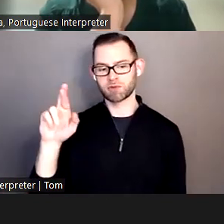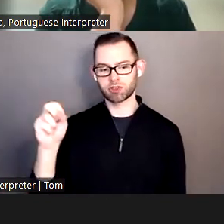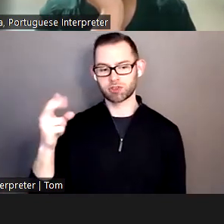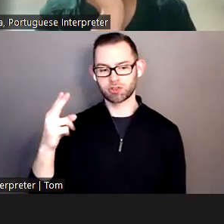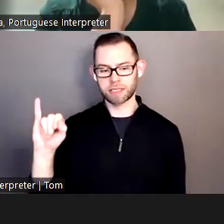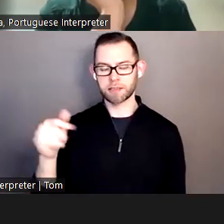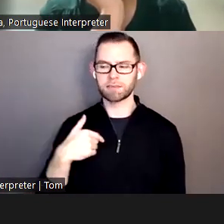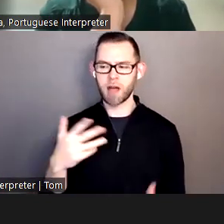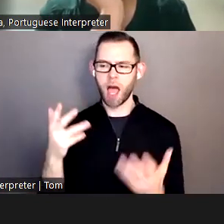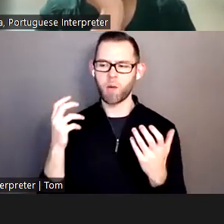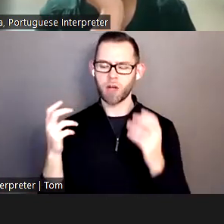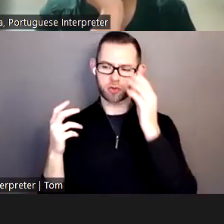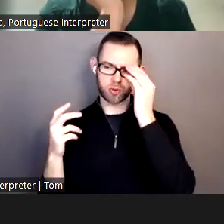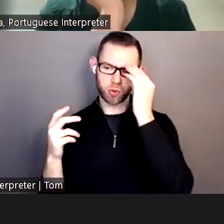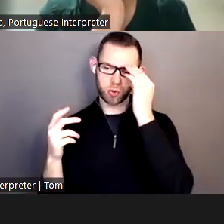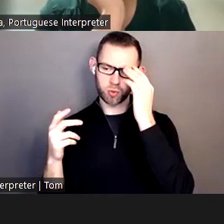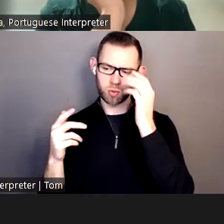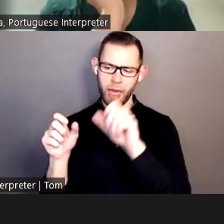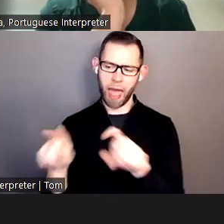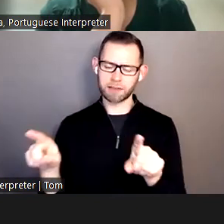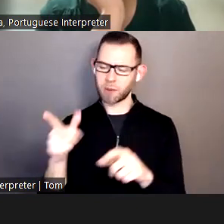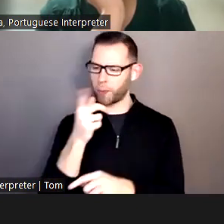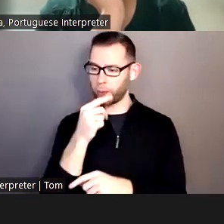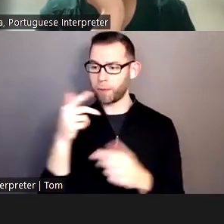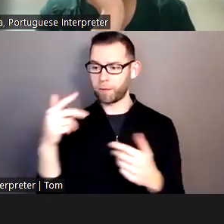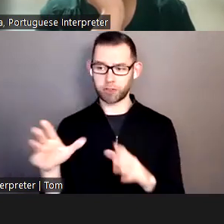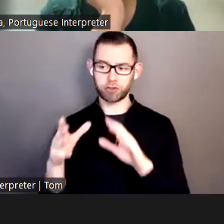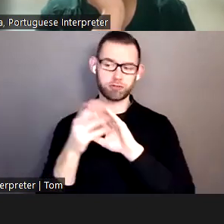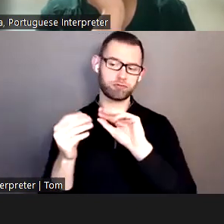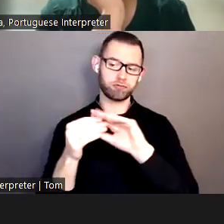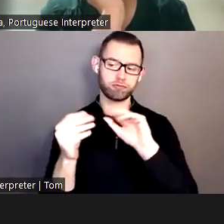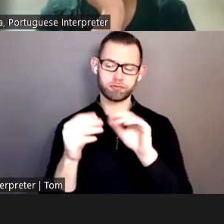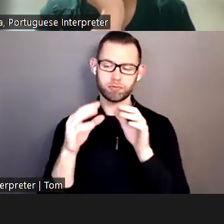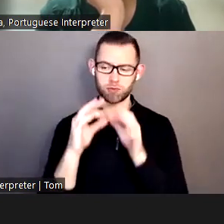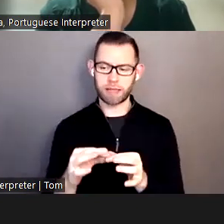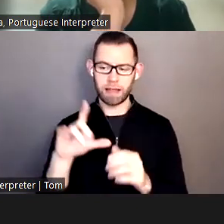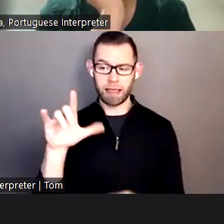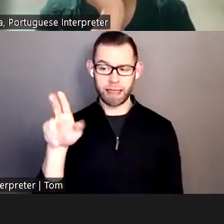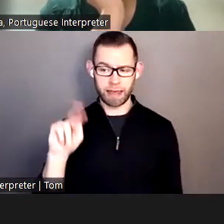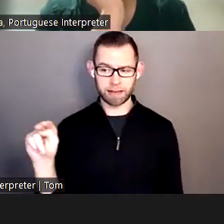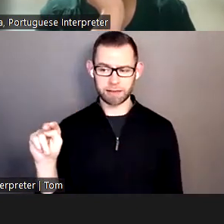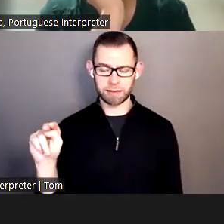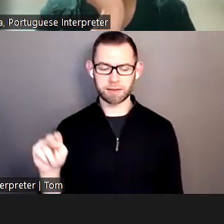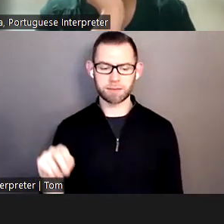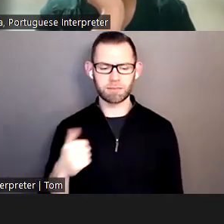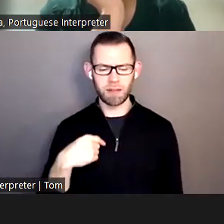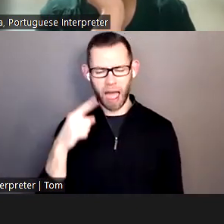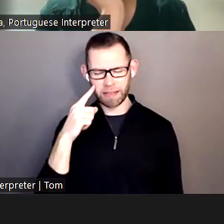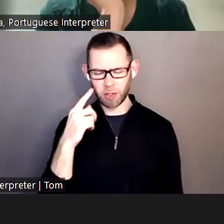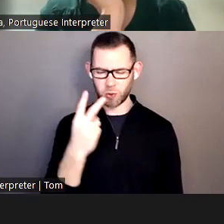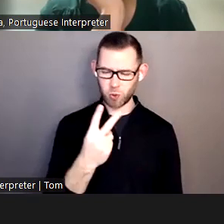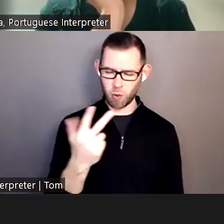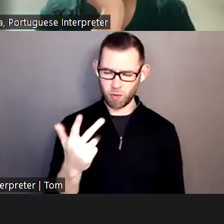for the folks who spoken here about Lynn today. And also, I think there were two or three this morning.